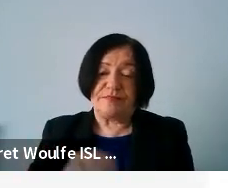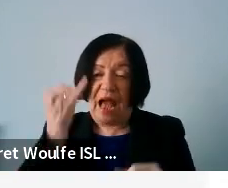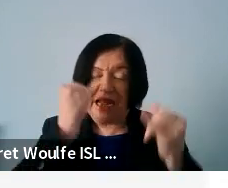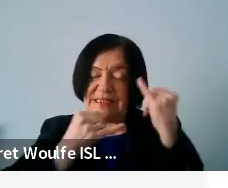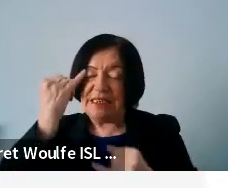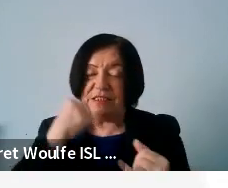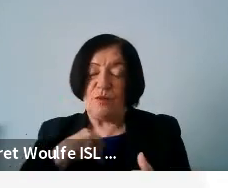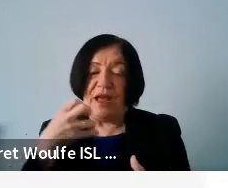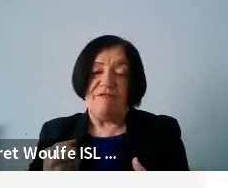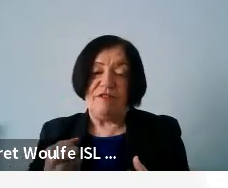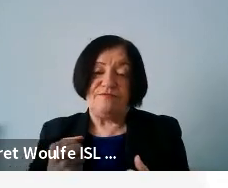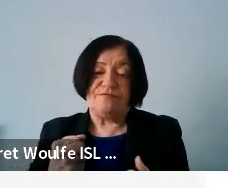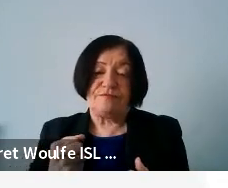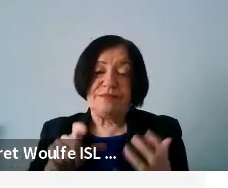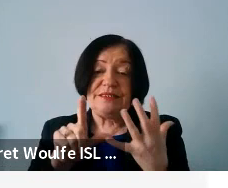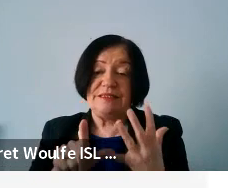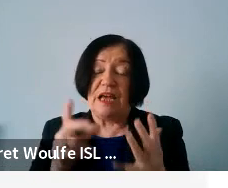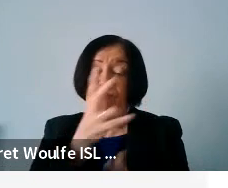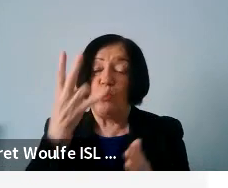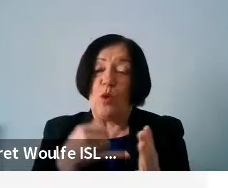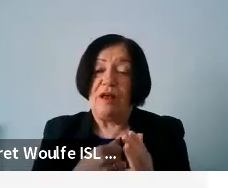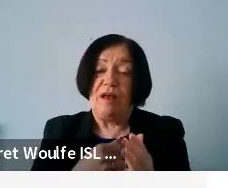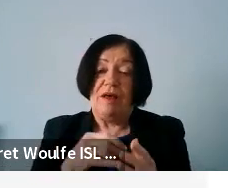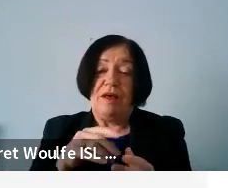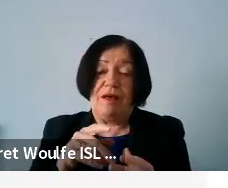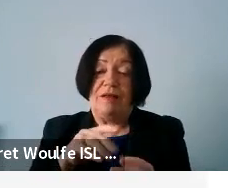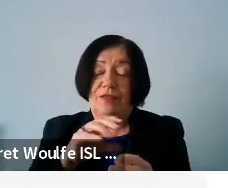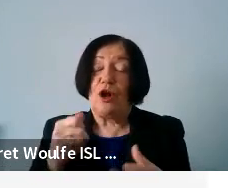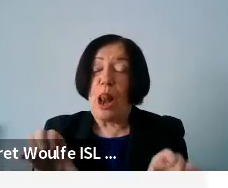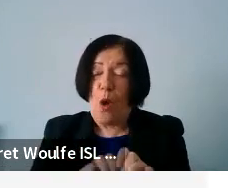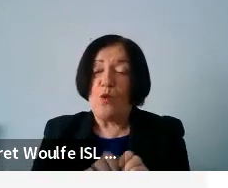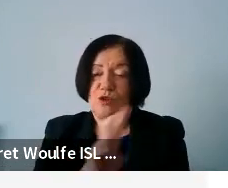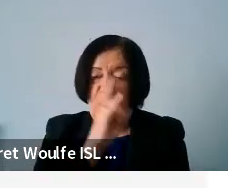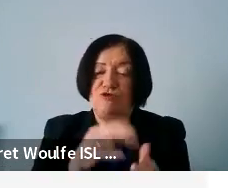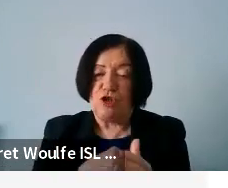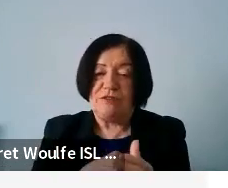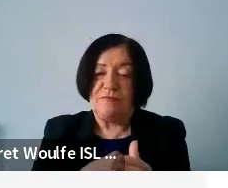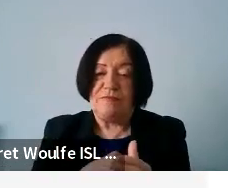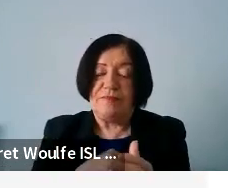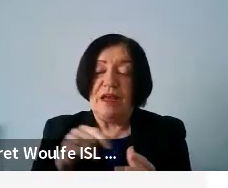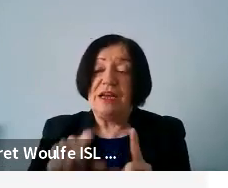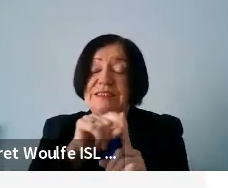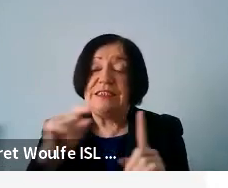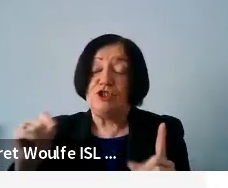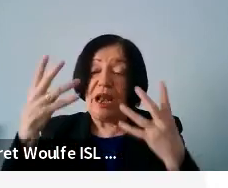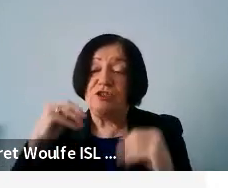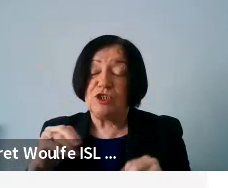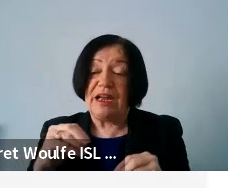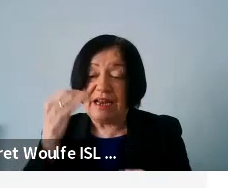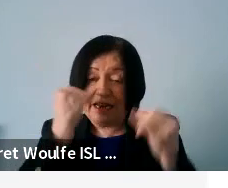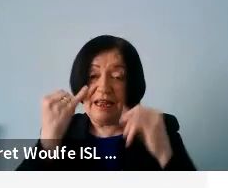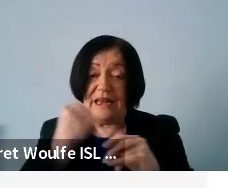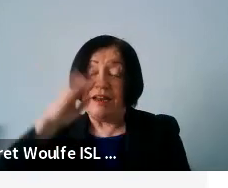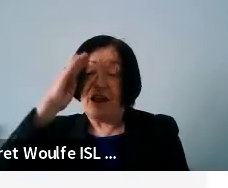Here we have seven questions, most of them are closed questions. So, are digital education initiatives in